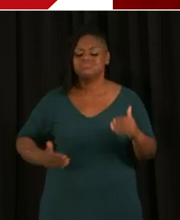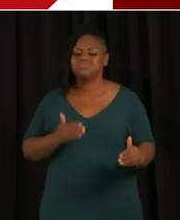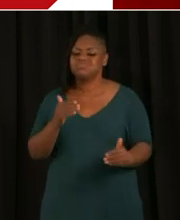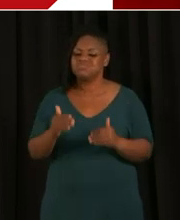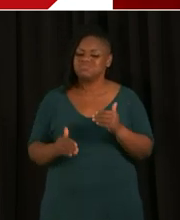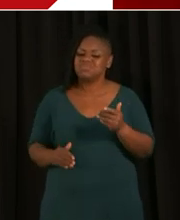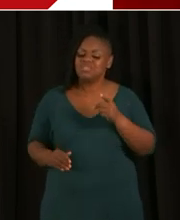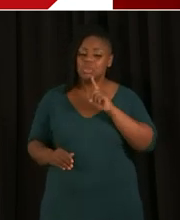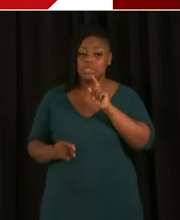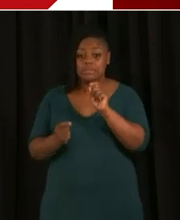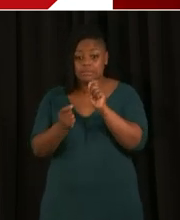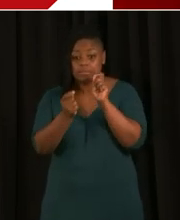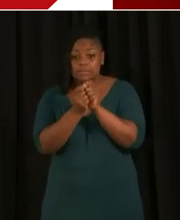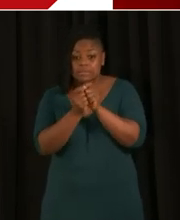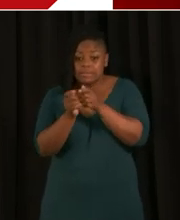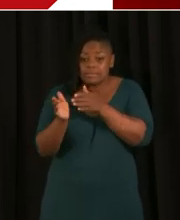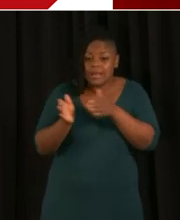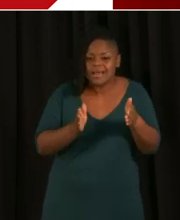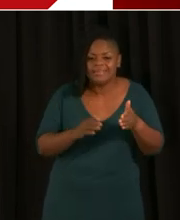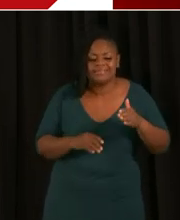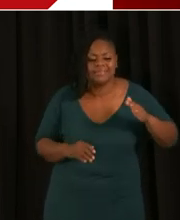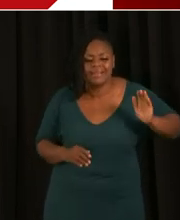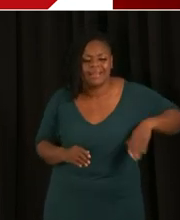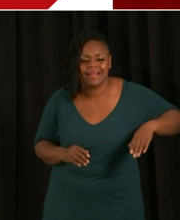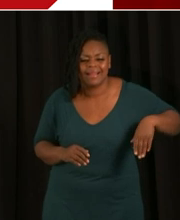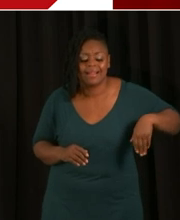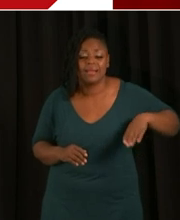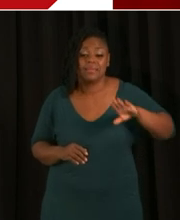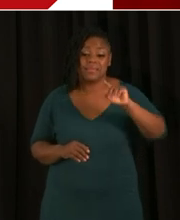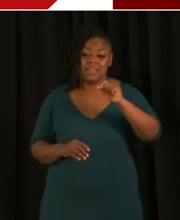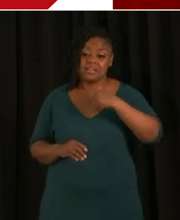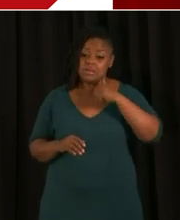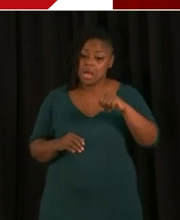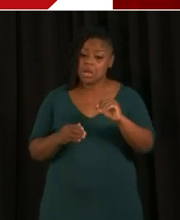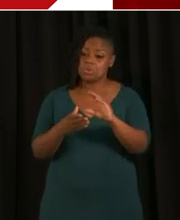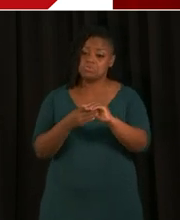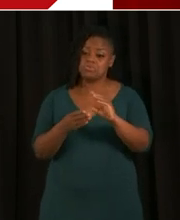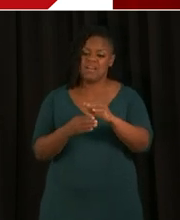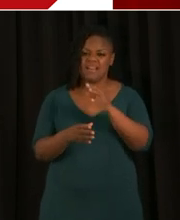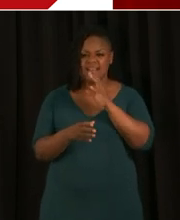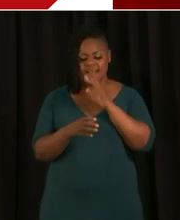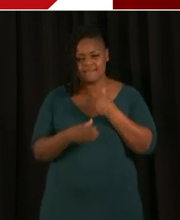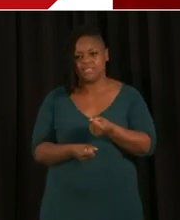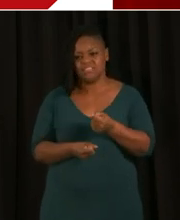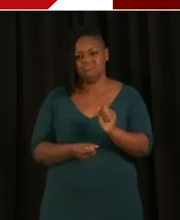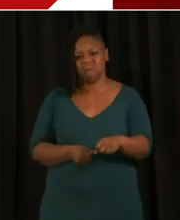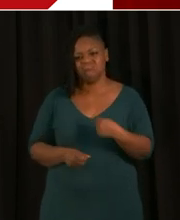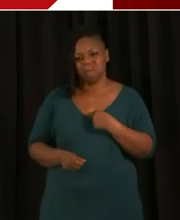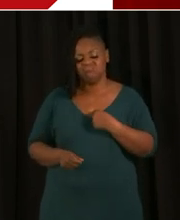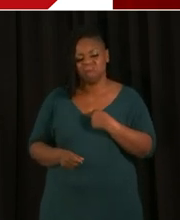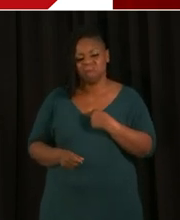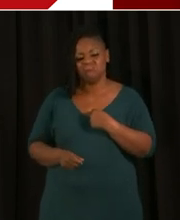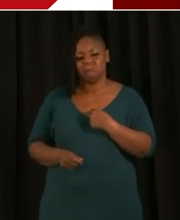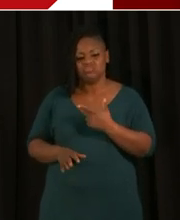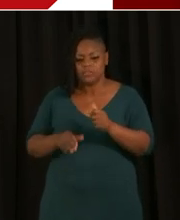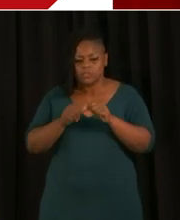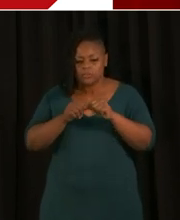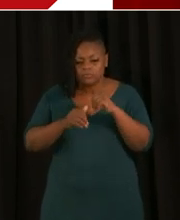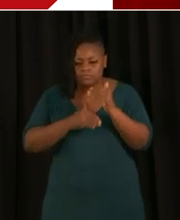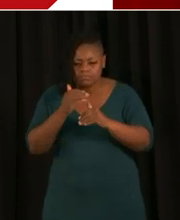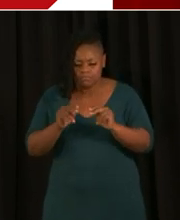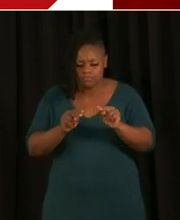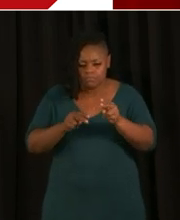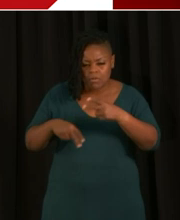speak to about that, but I will, what I can tell you with a very, very high degree of confidence is that we are continuing to look at and evaluate the